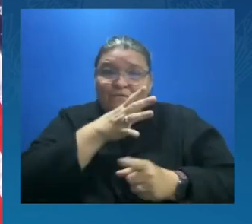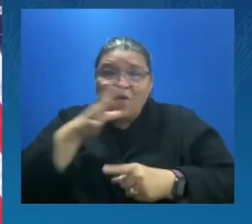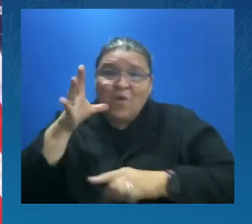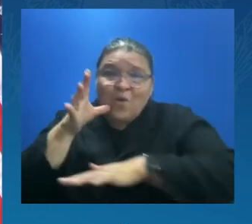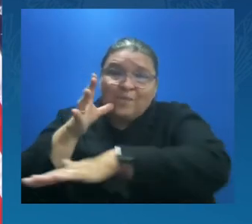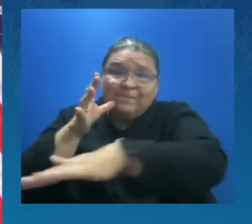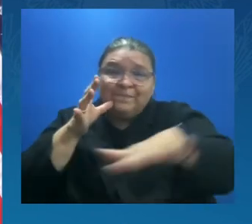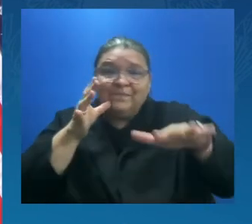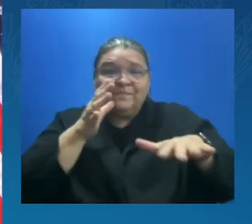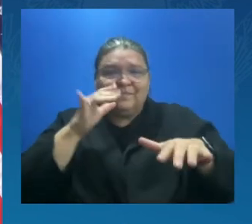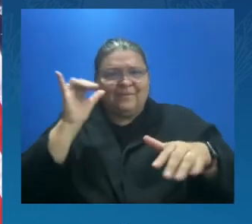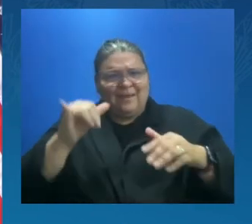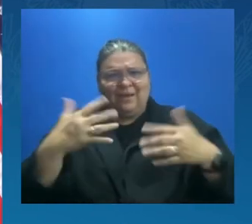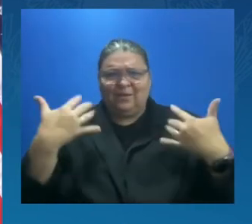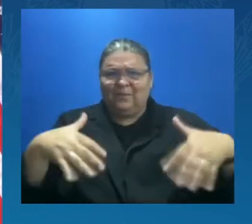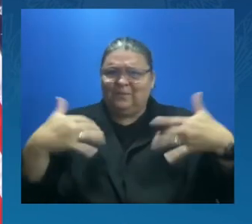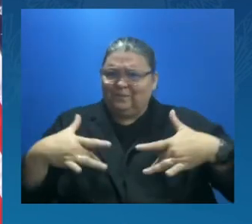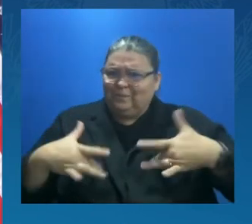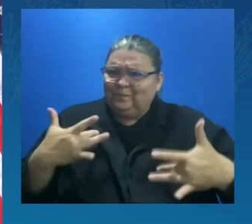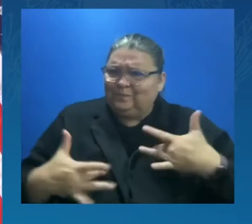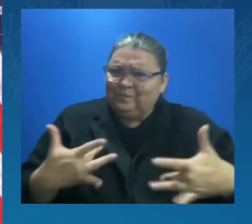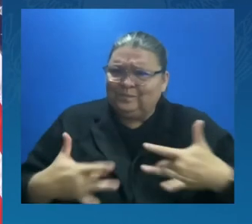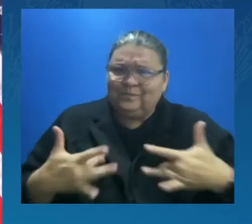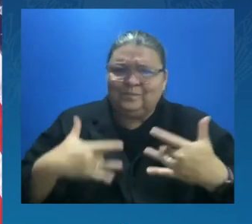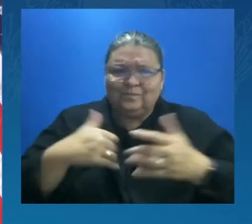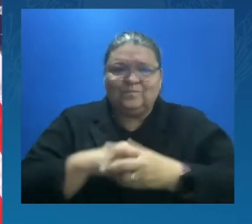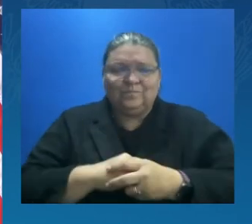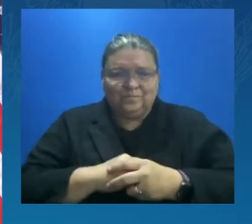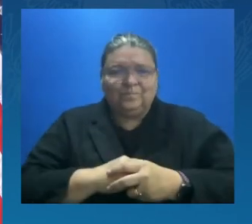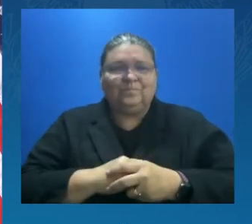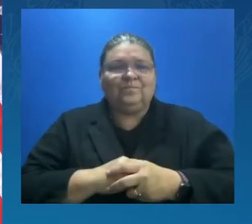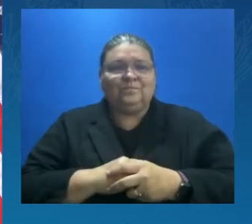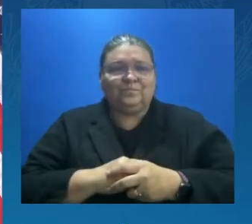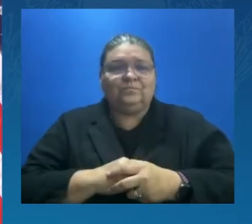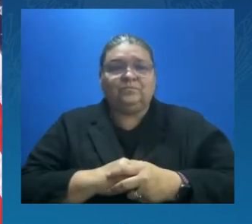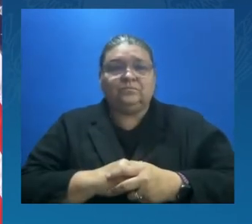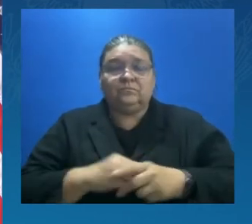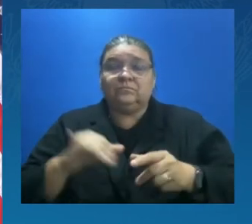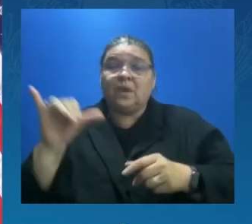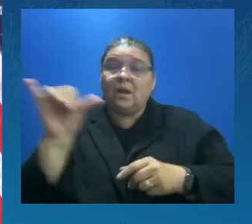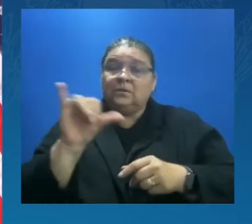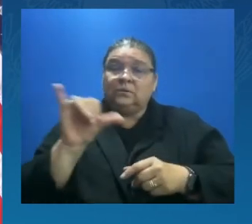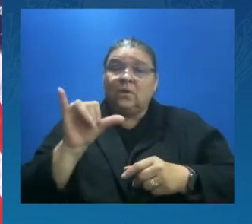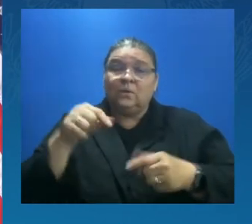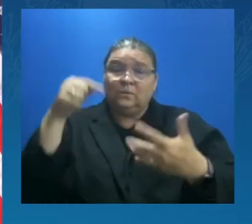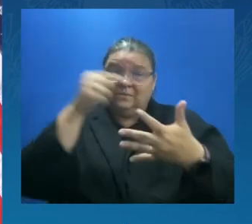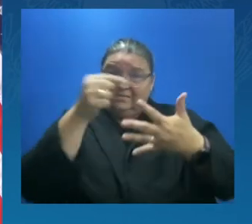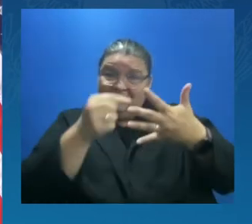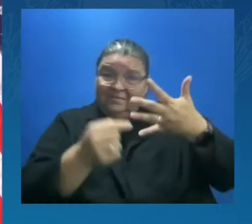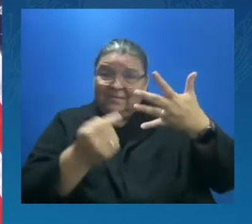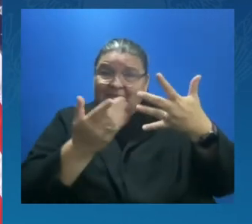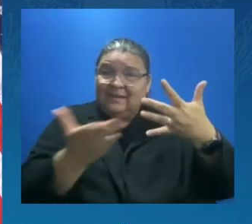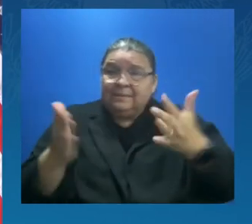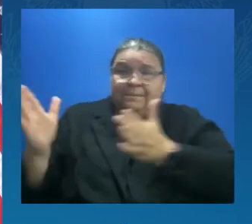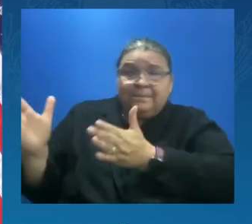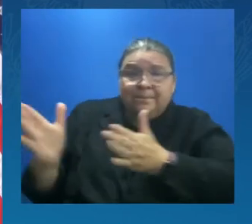And it will make our nation more energy independent.